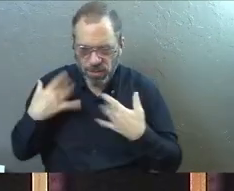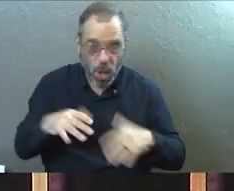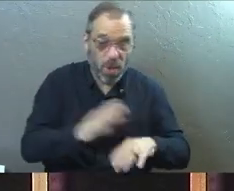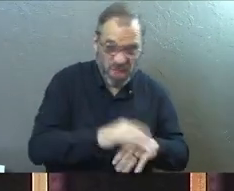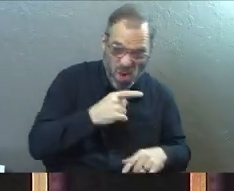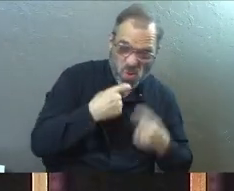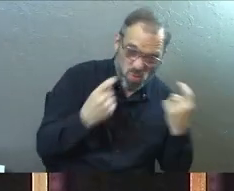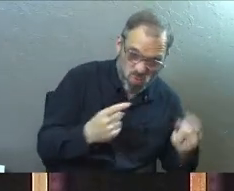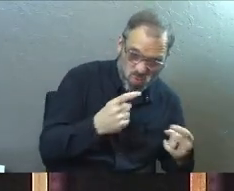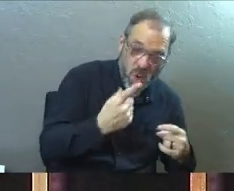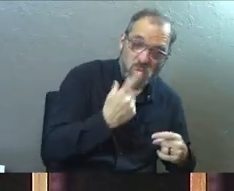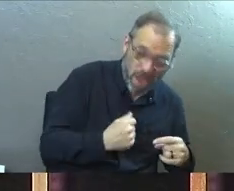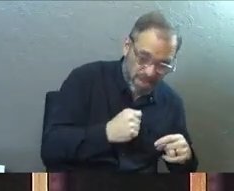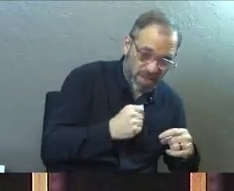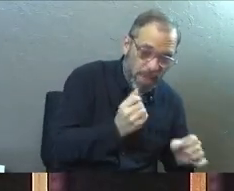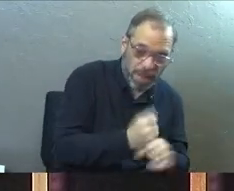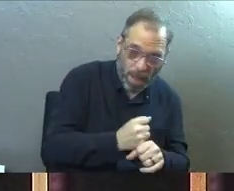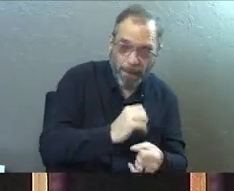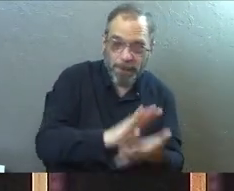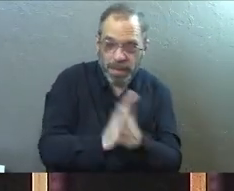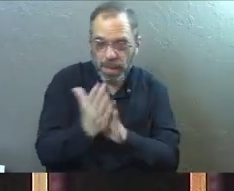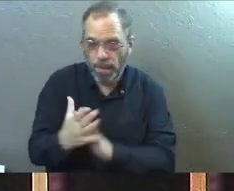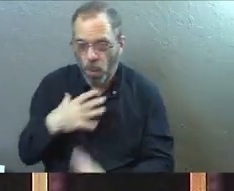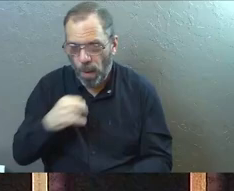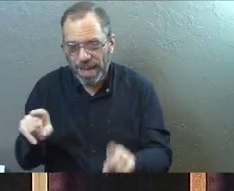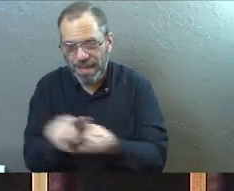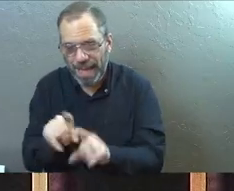red like crimson I will make them as white as wool.